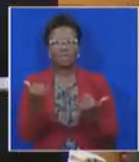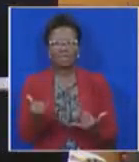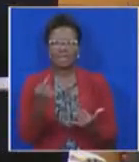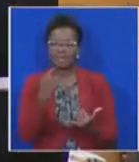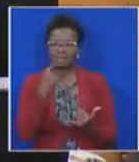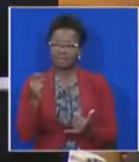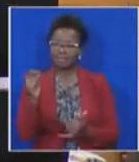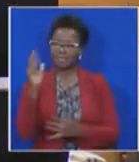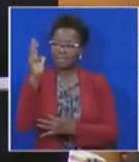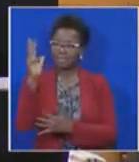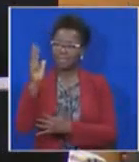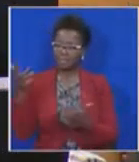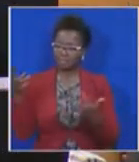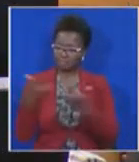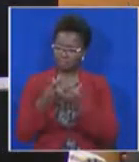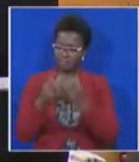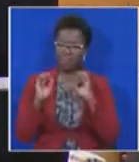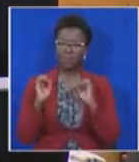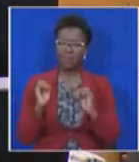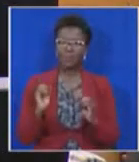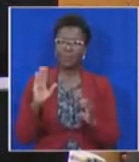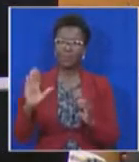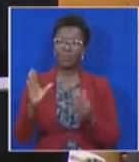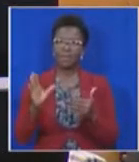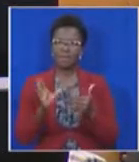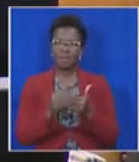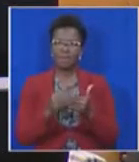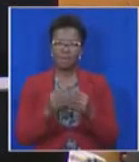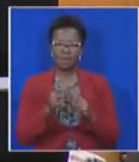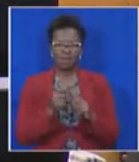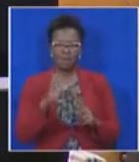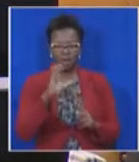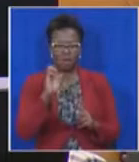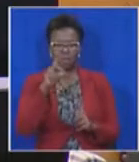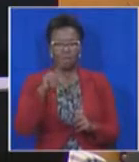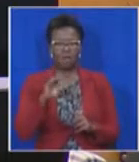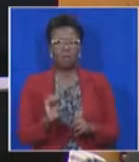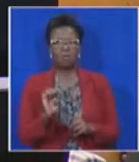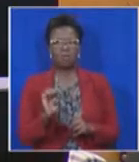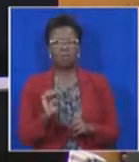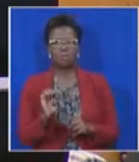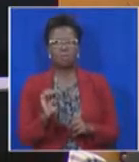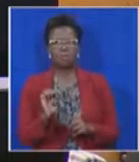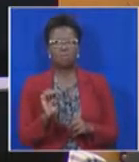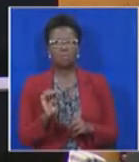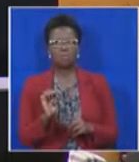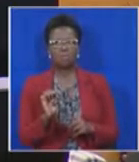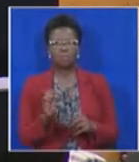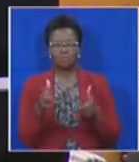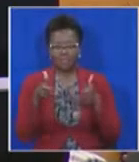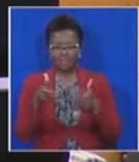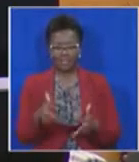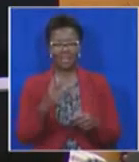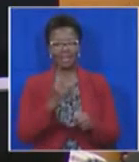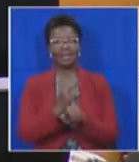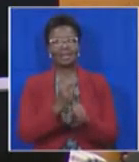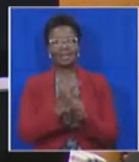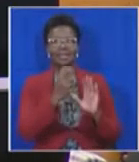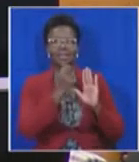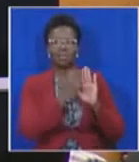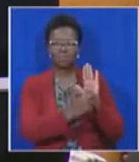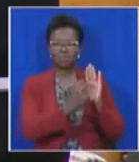relevance of the speech of the member of COPE. That's a political statement. And that terms of the rule,